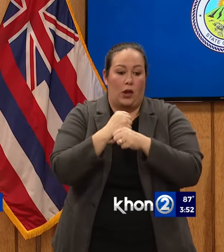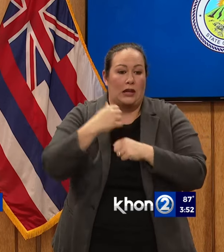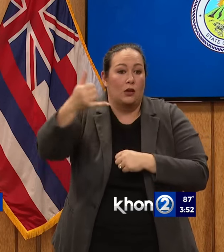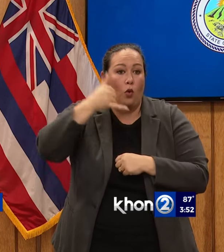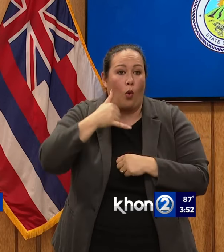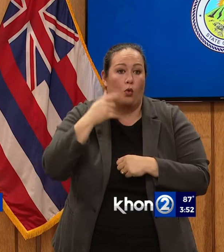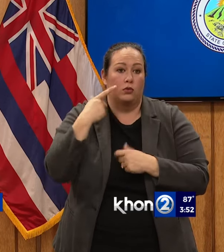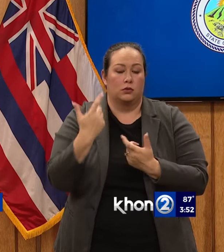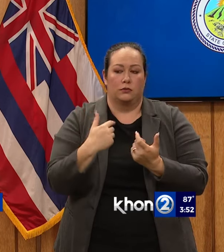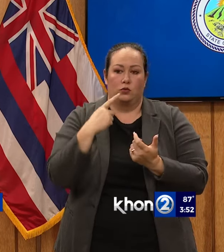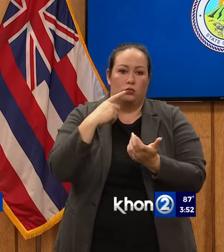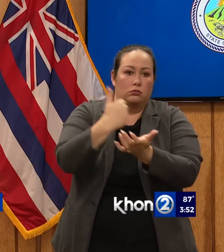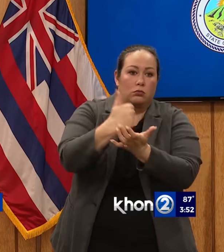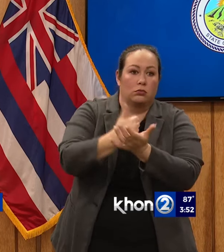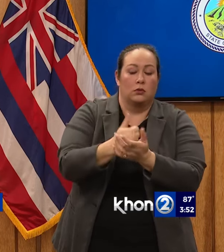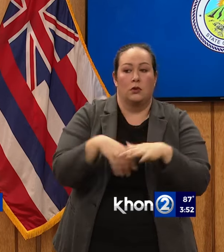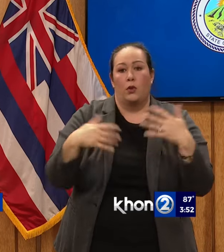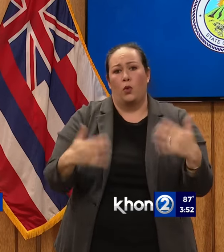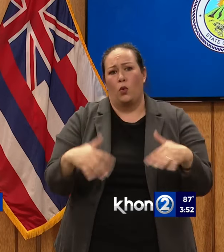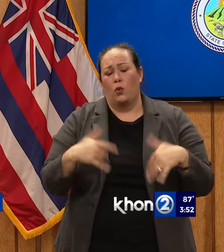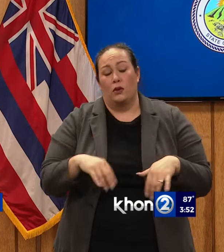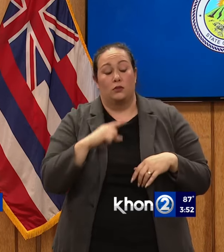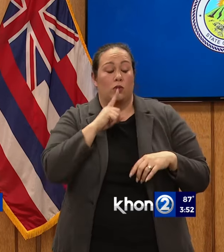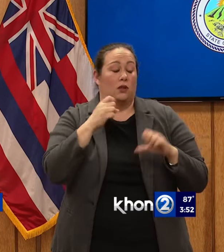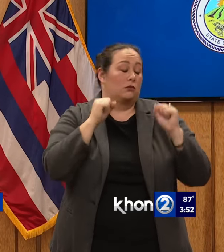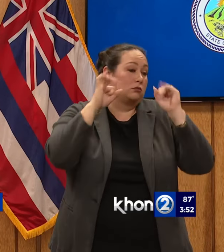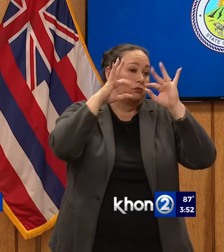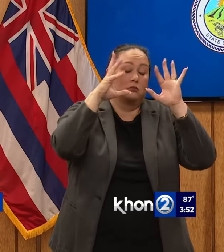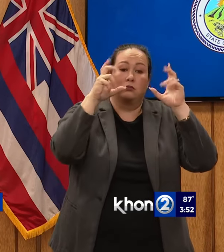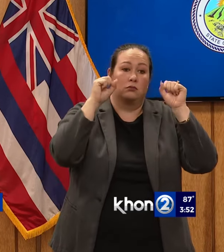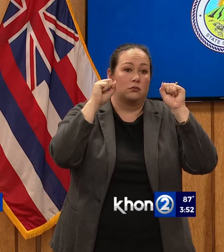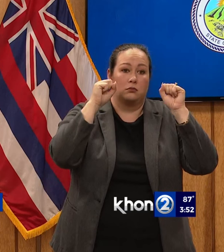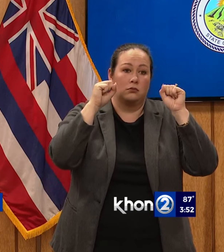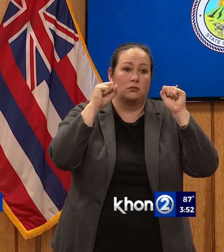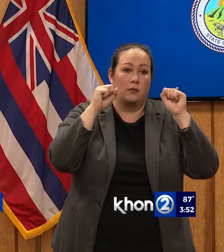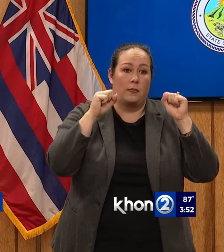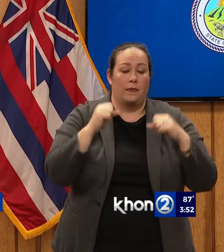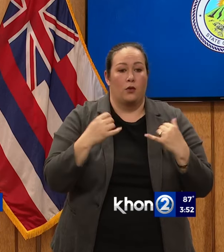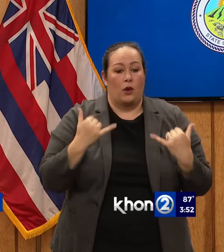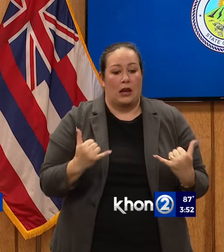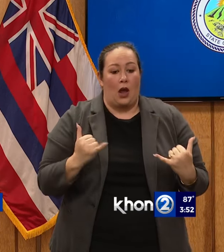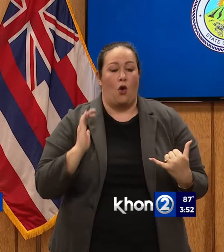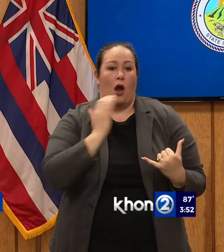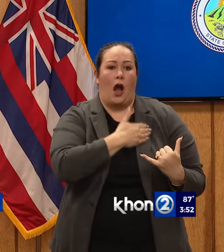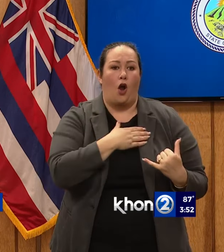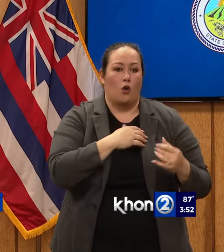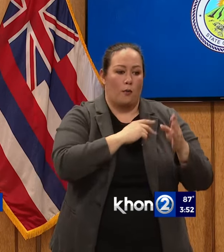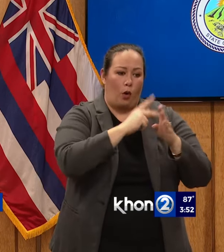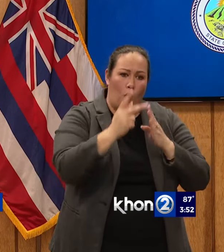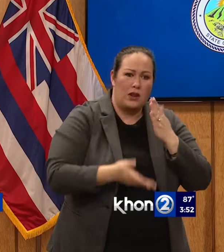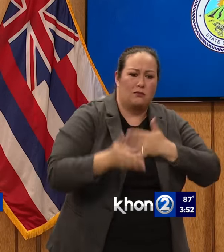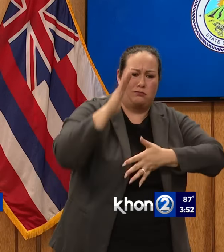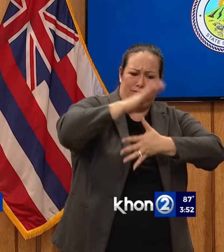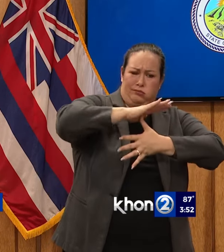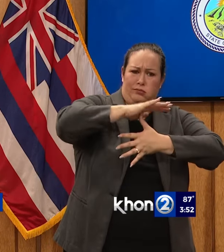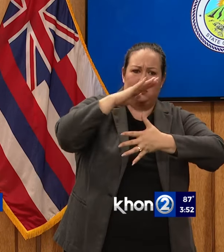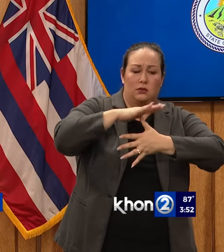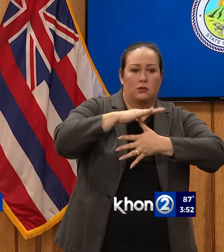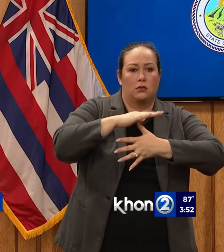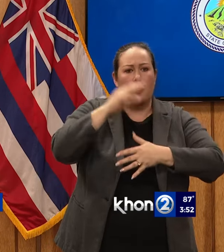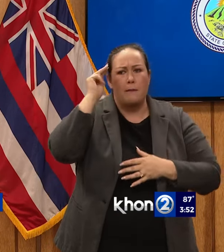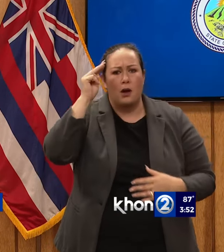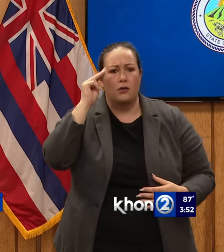funds, and it is just unbelievable. But our priority here is Maui at this time. It's the people of Maui.